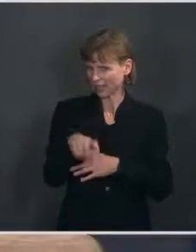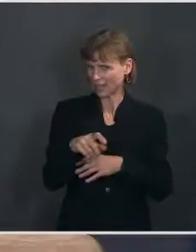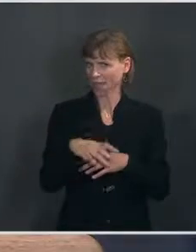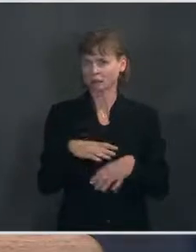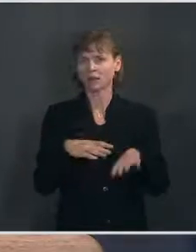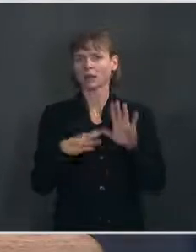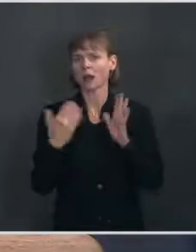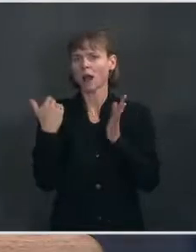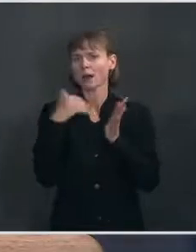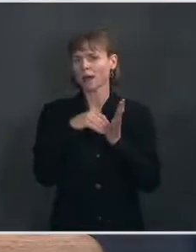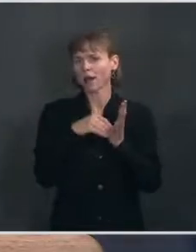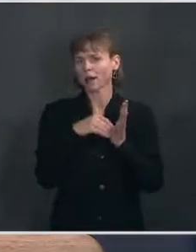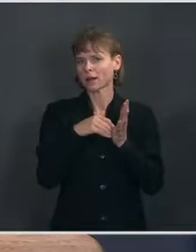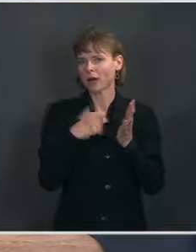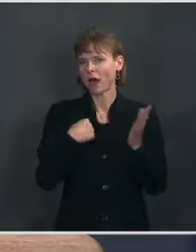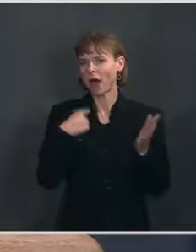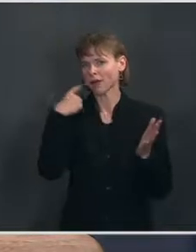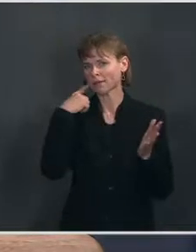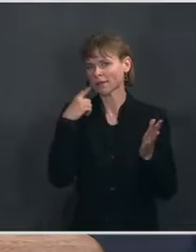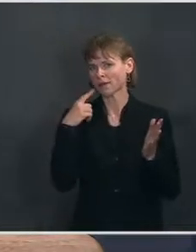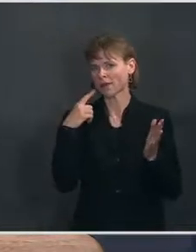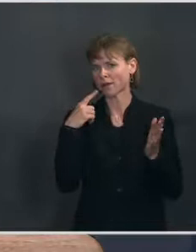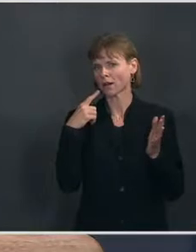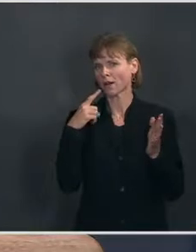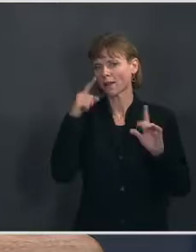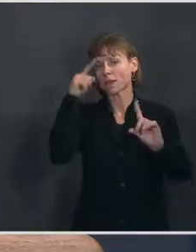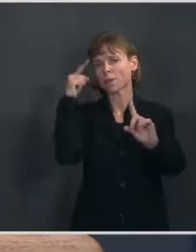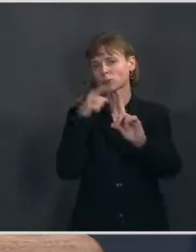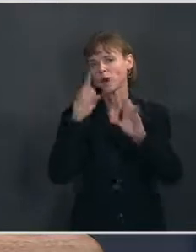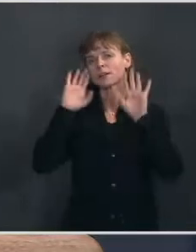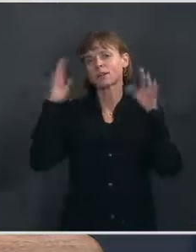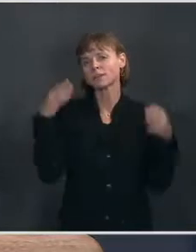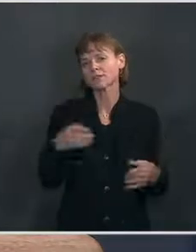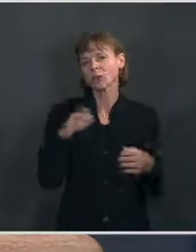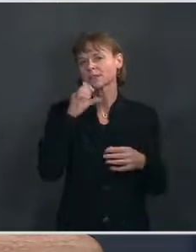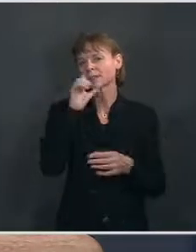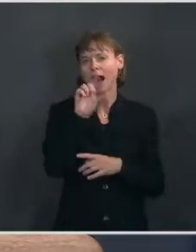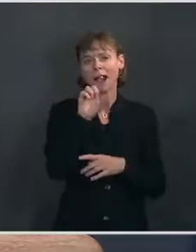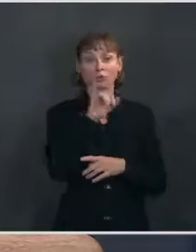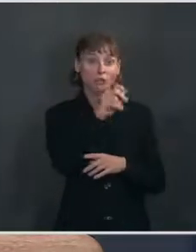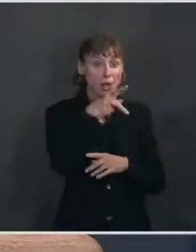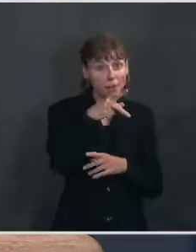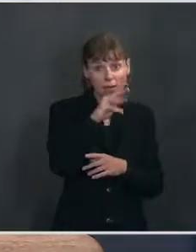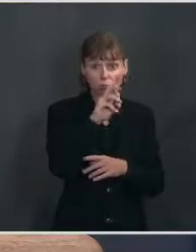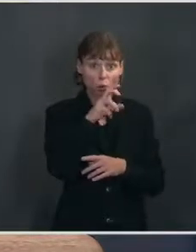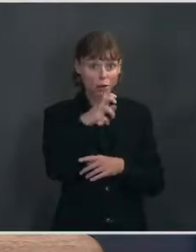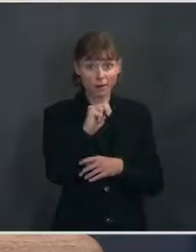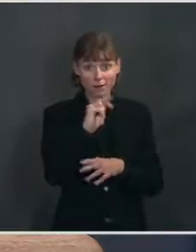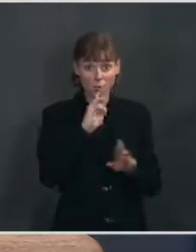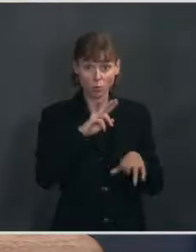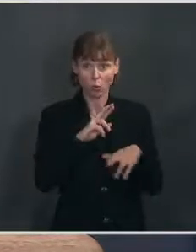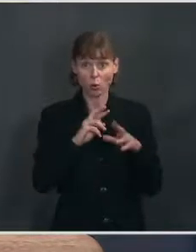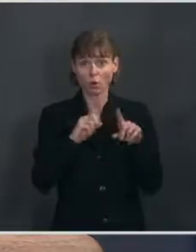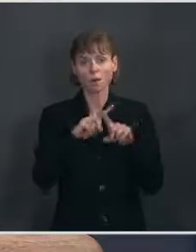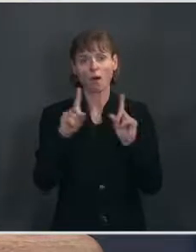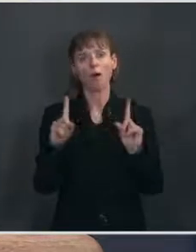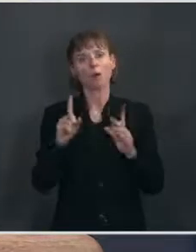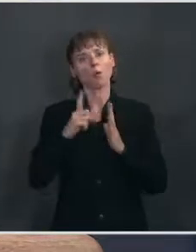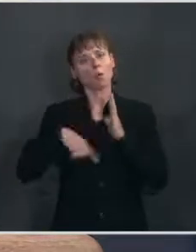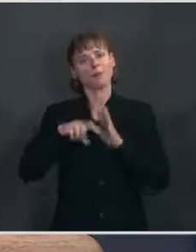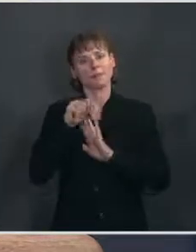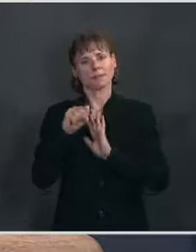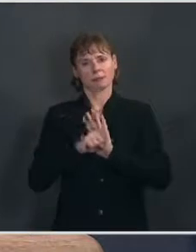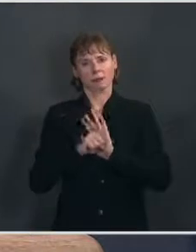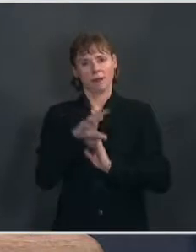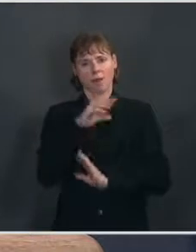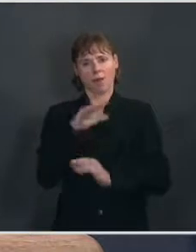Ms. Well, again, I think our objective is to focus on not J.P. Morgan reports, but what state, local